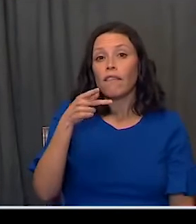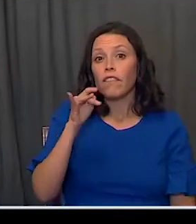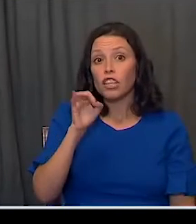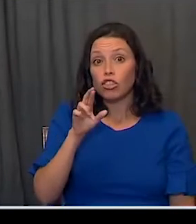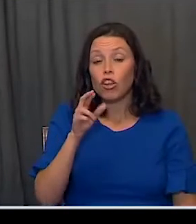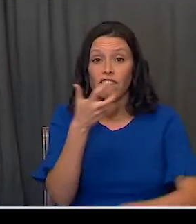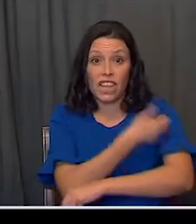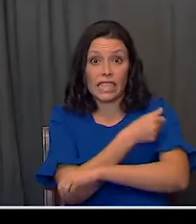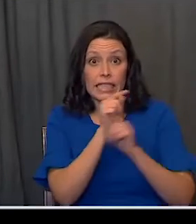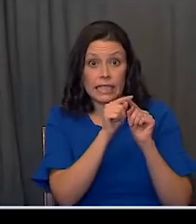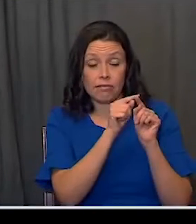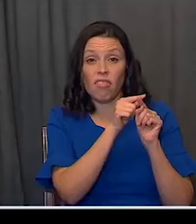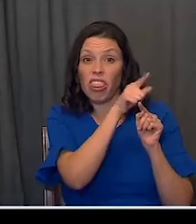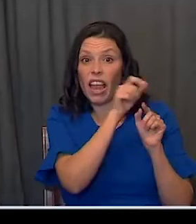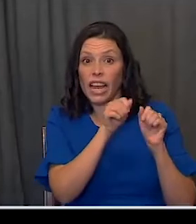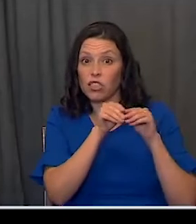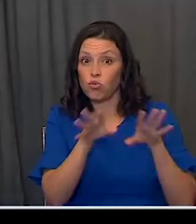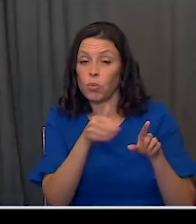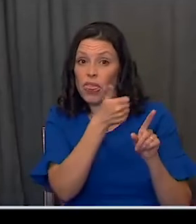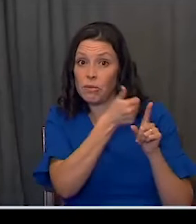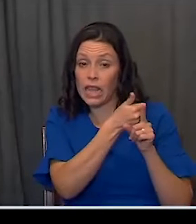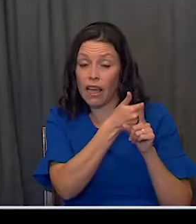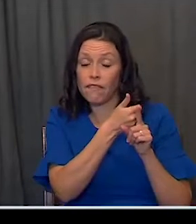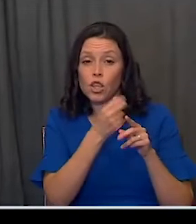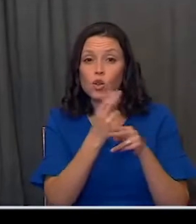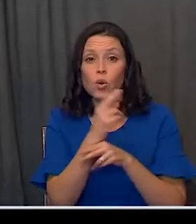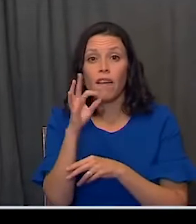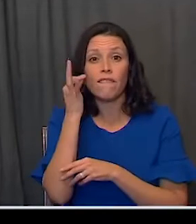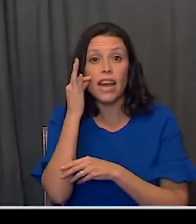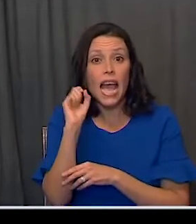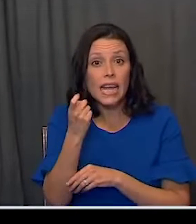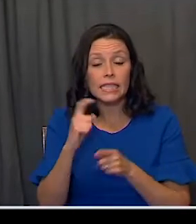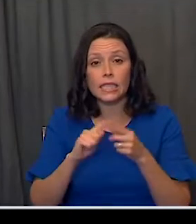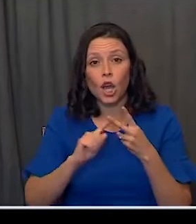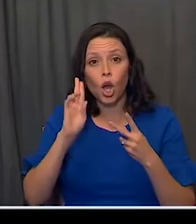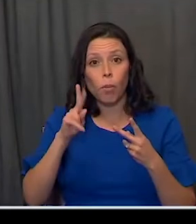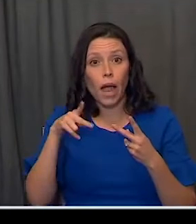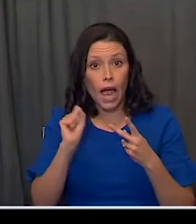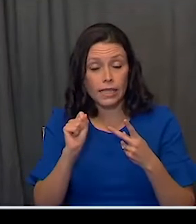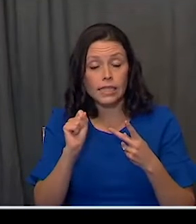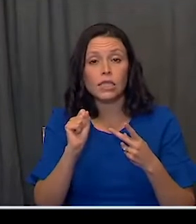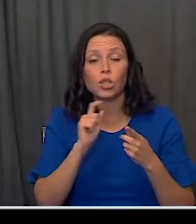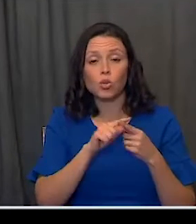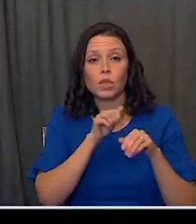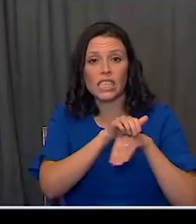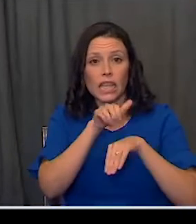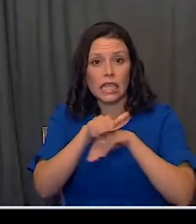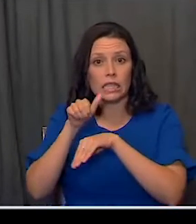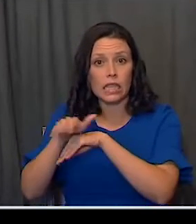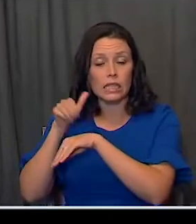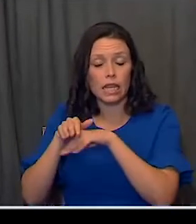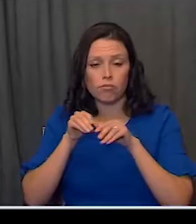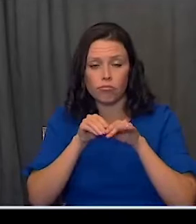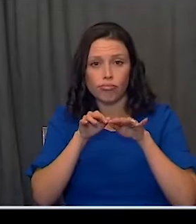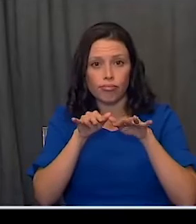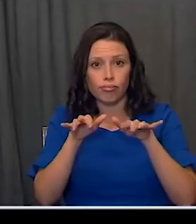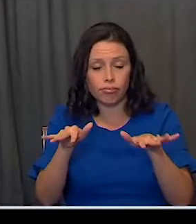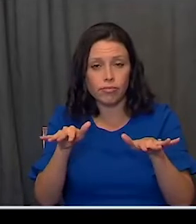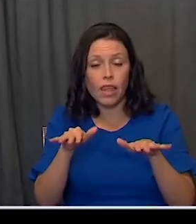of distributing on their own. They will utilize FedEx and UPS in order to execute distribution.